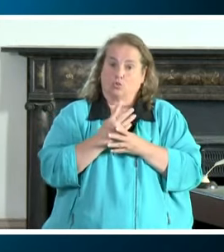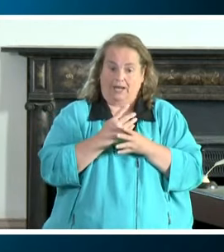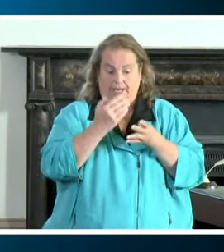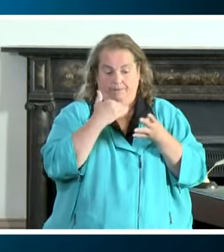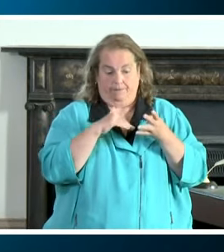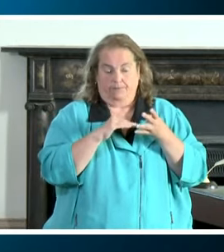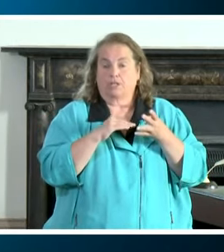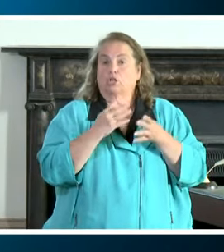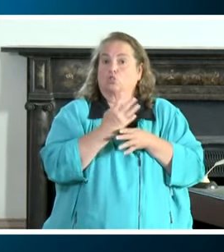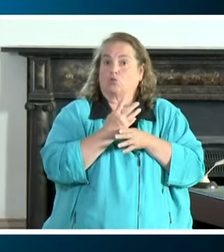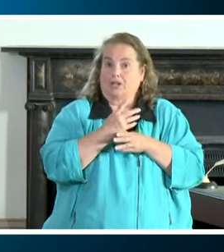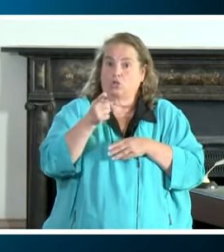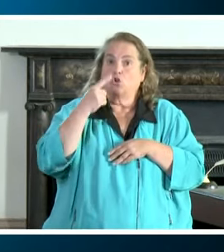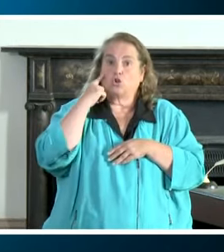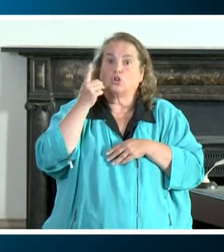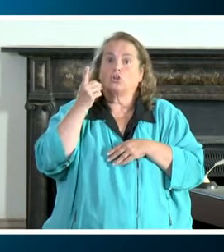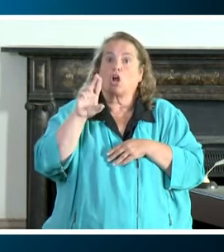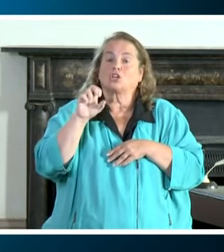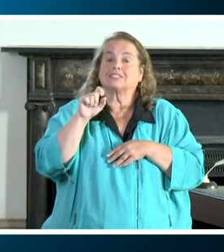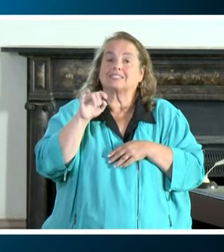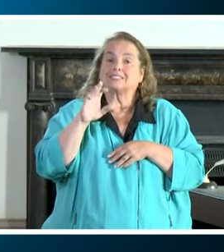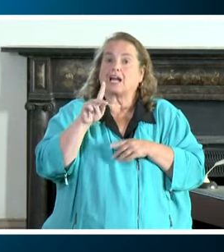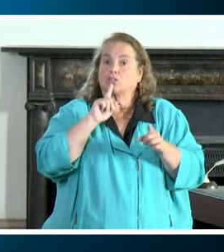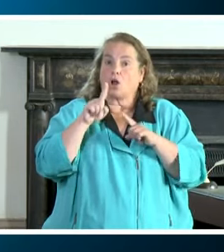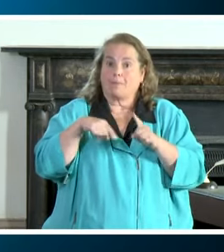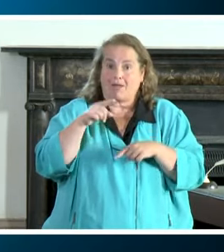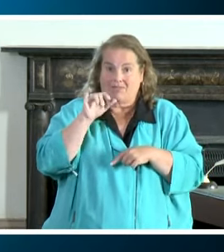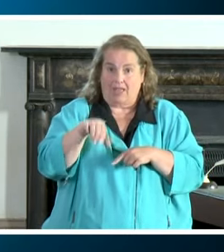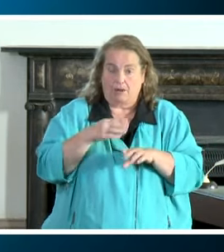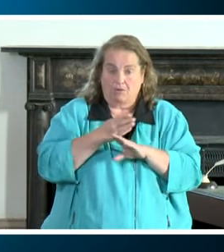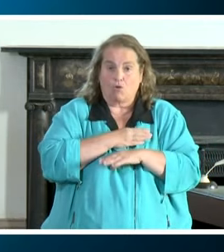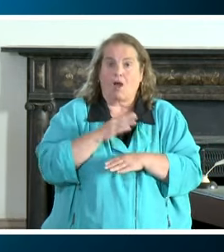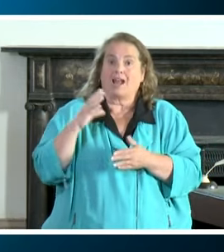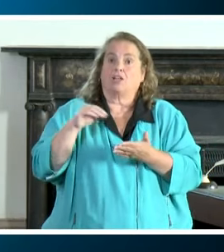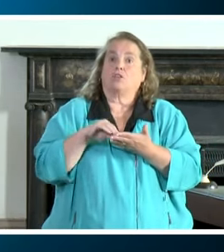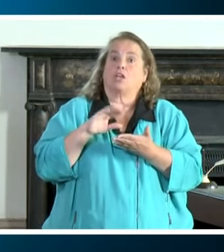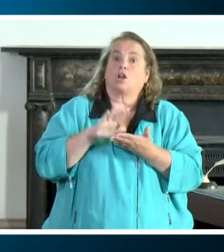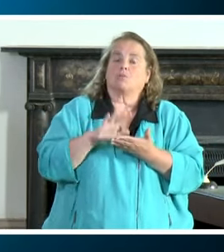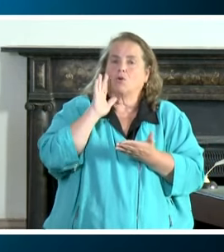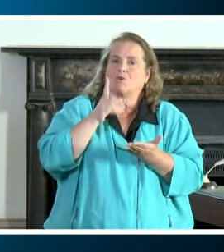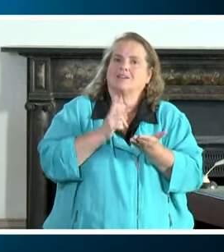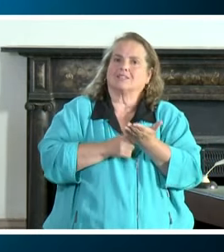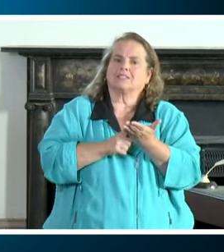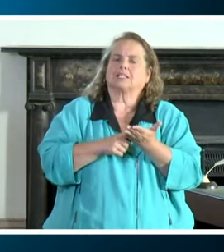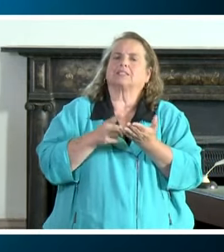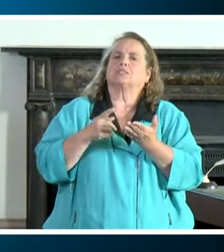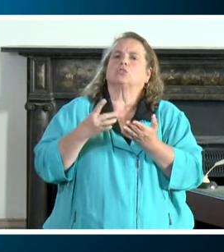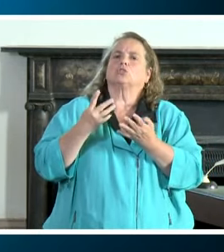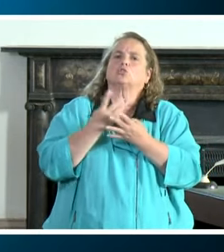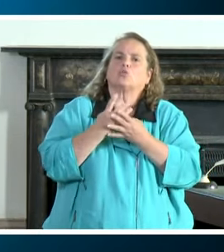stack talked about this before and the document will go into the various screening requirements